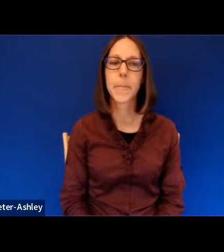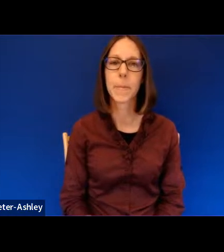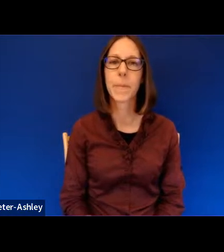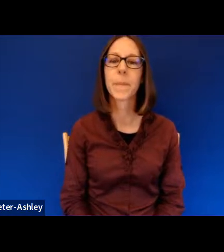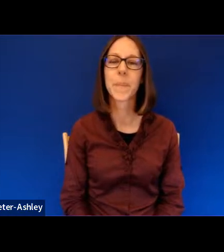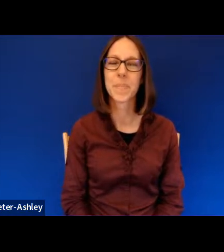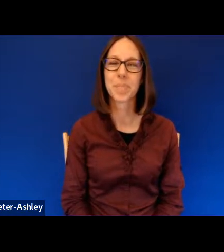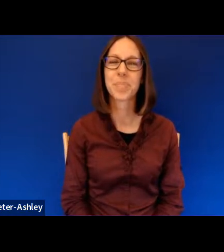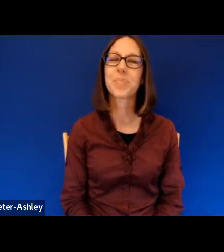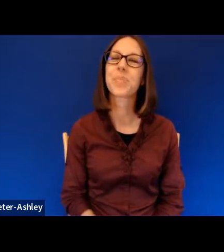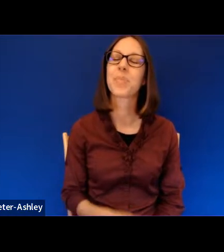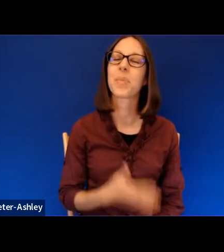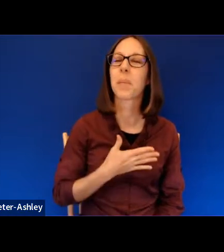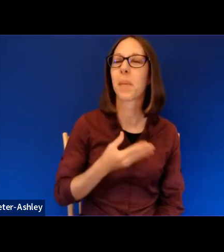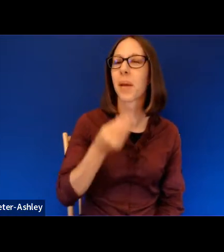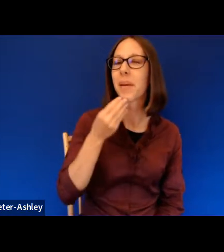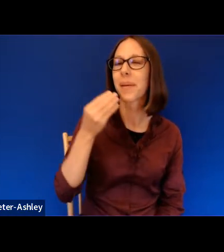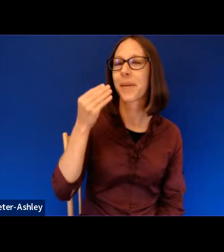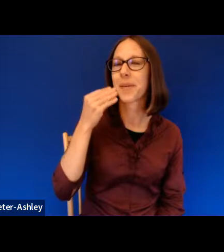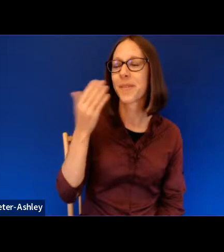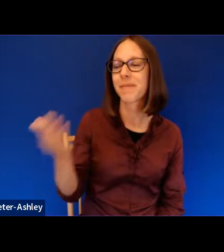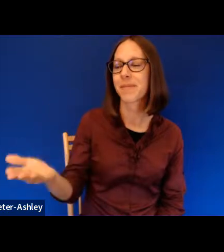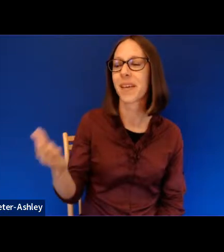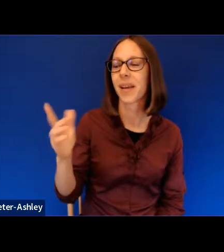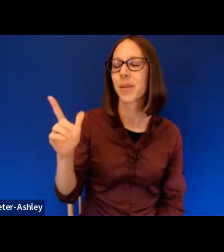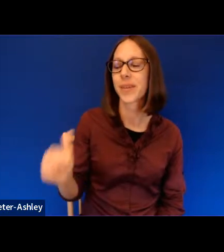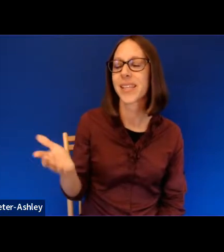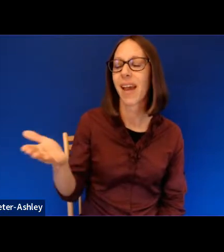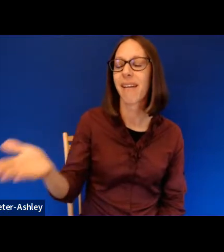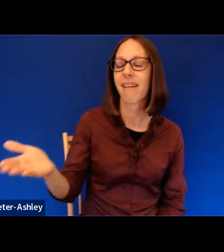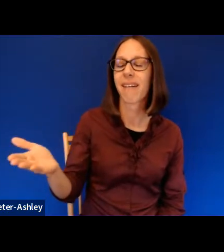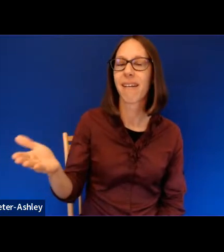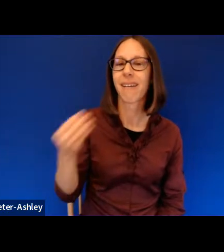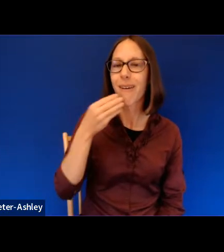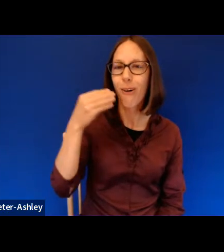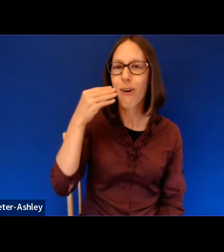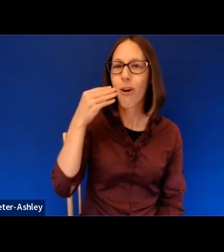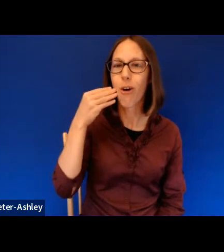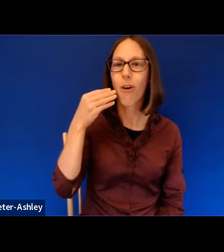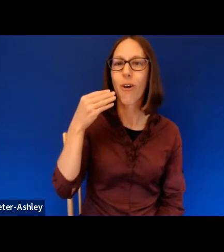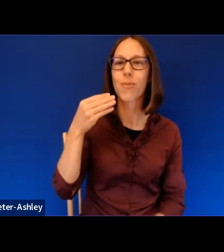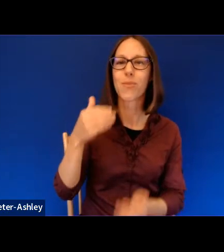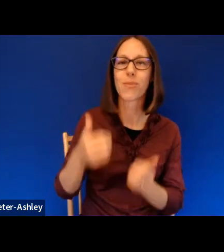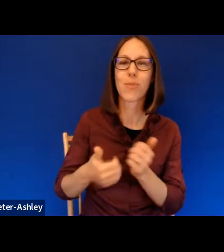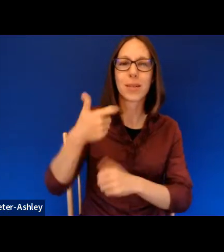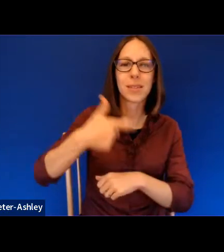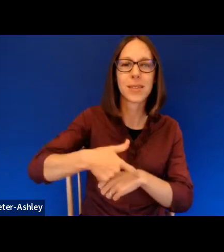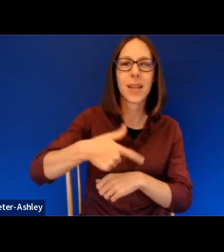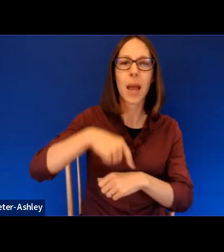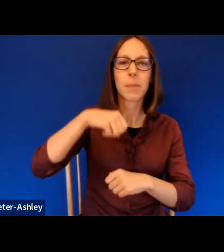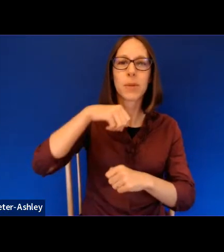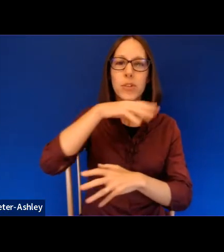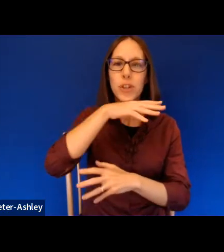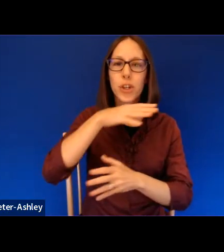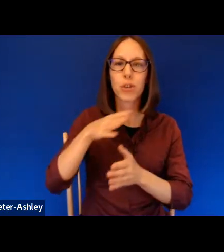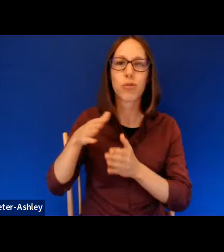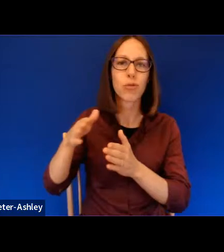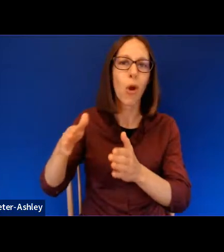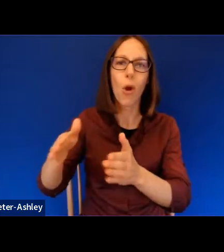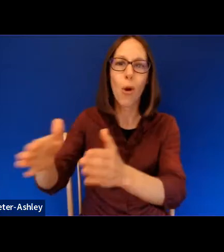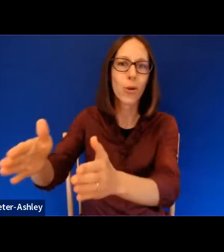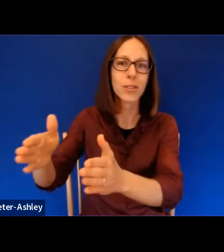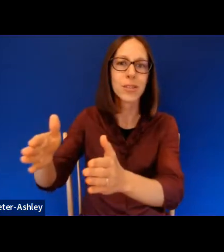places in my home places, I should say, in Louisiana, is often there are dirt roads and, and, and, and, uh, many of them didn't get